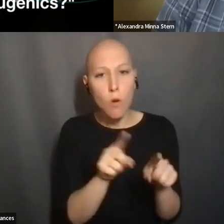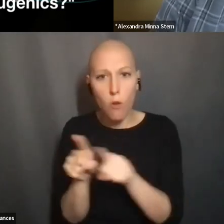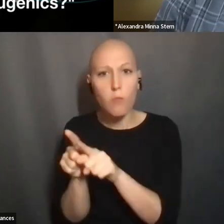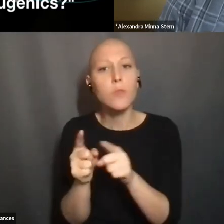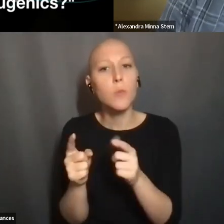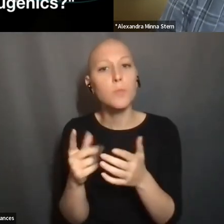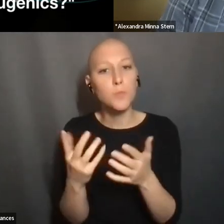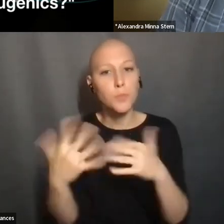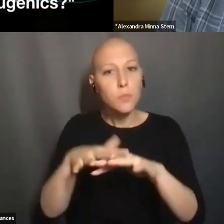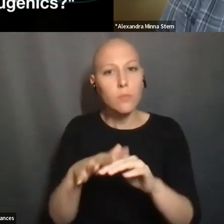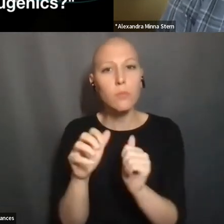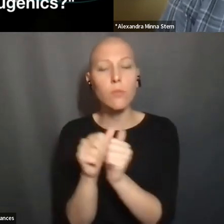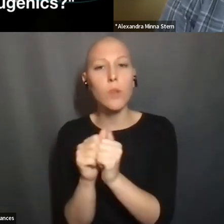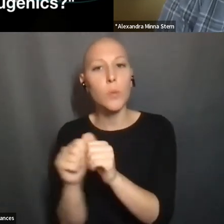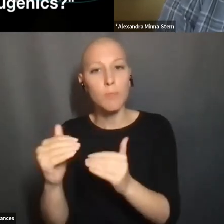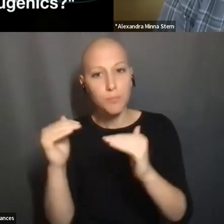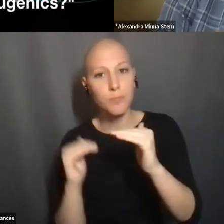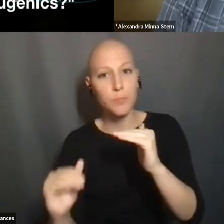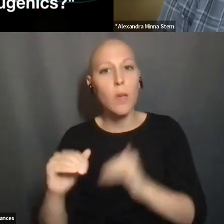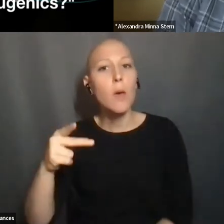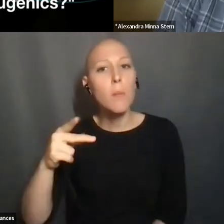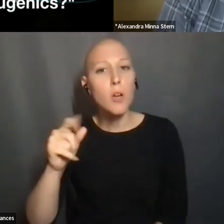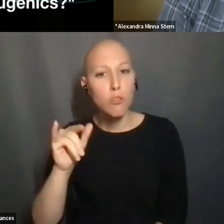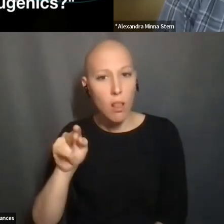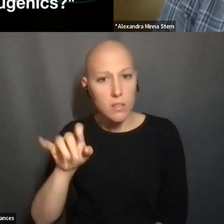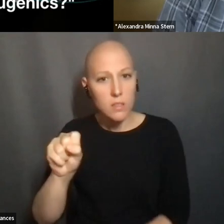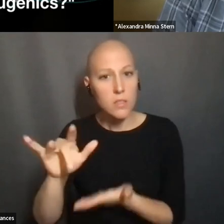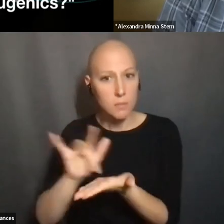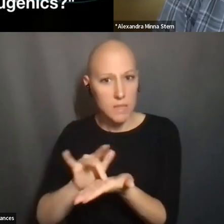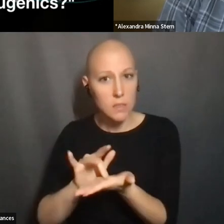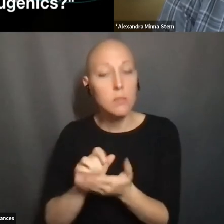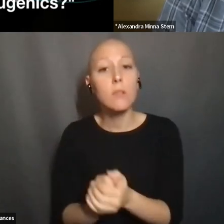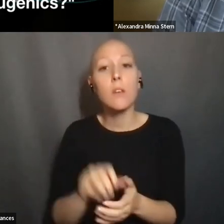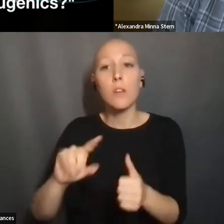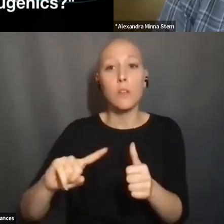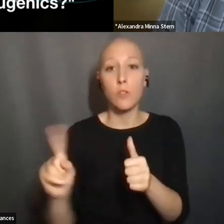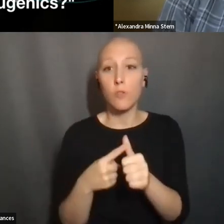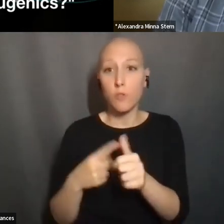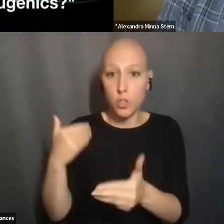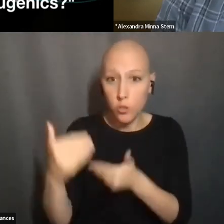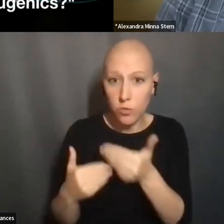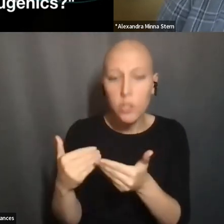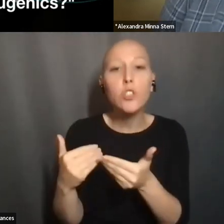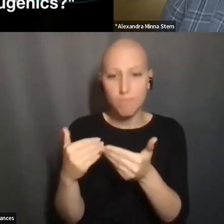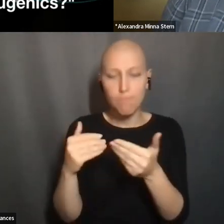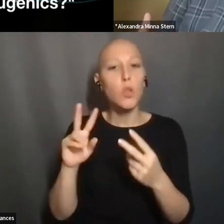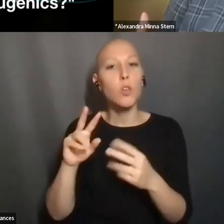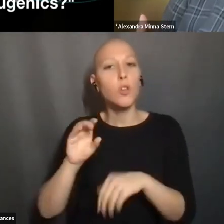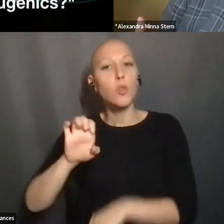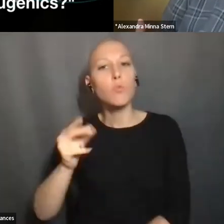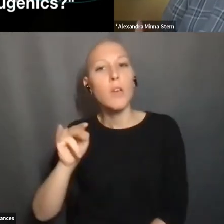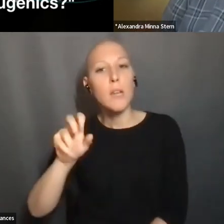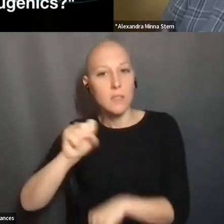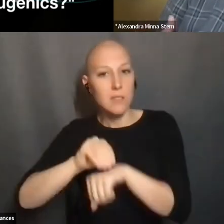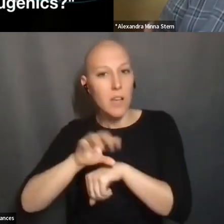AND THAT IS THE CONTEXT IN WHICH THE FIRST GENERATION OF GENETIC COUNSELORS OPERATED. AND WHAT THEY DID ON THE ONE